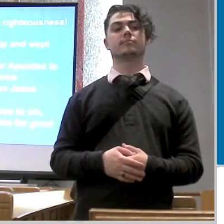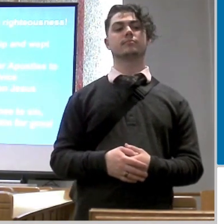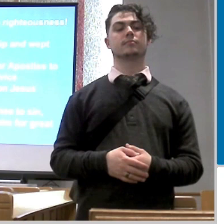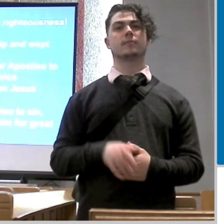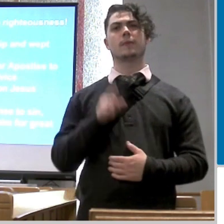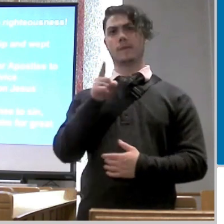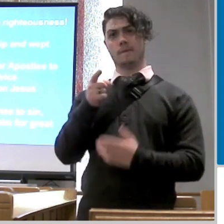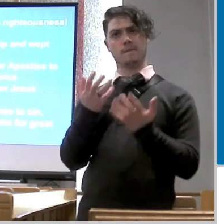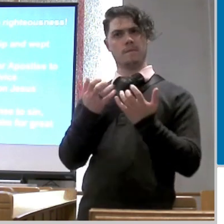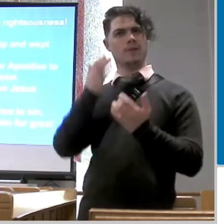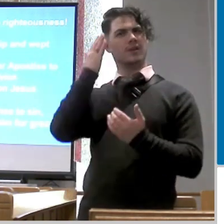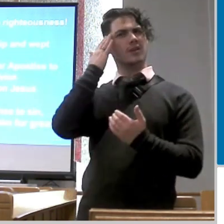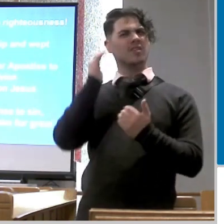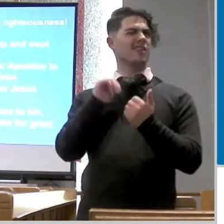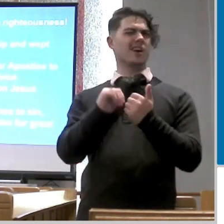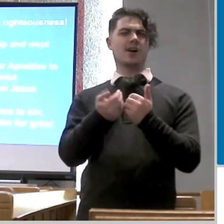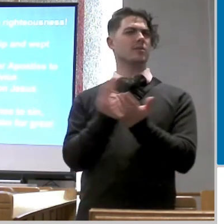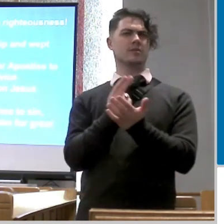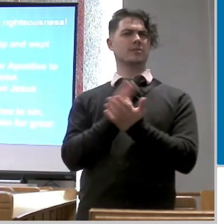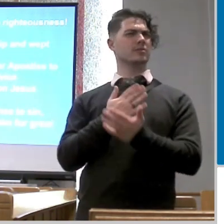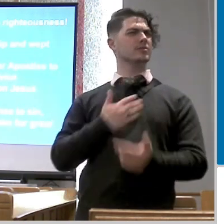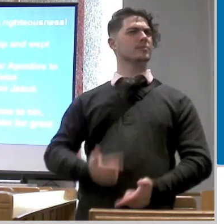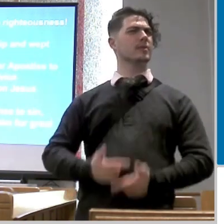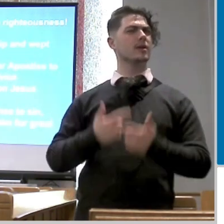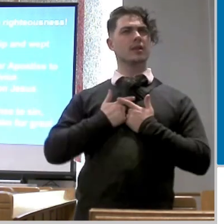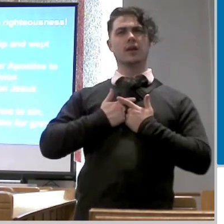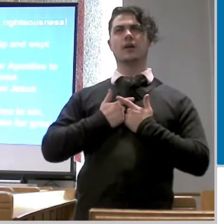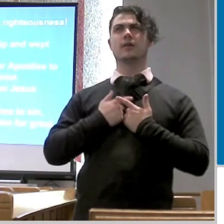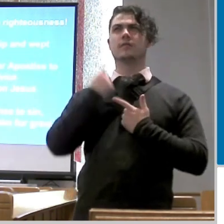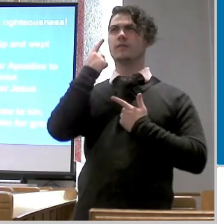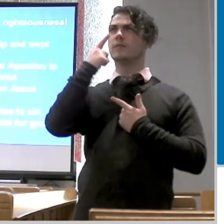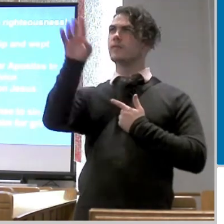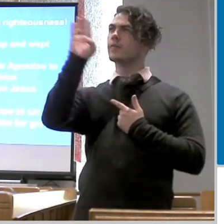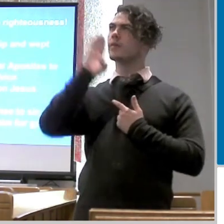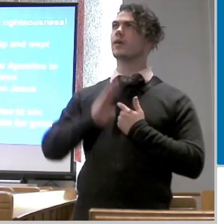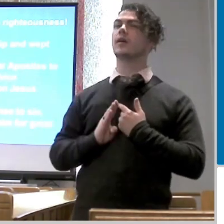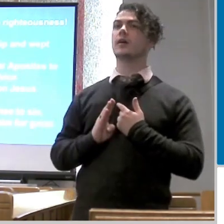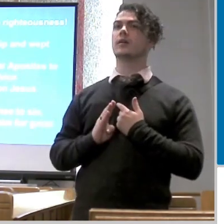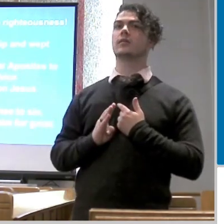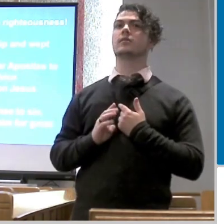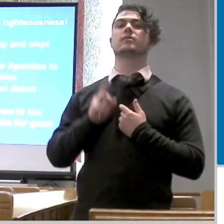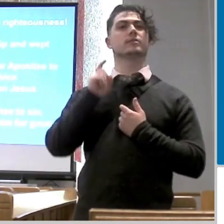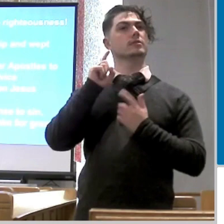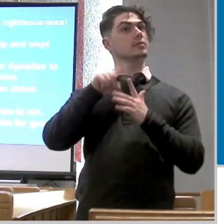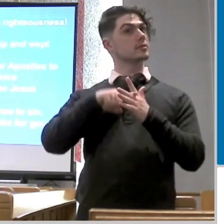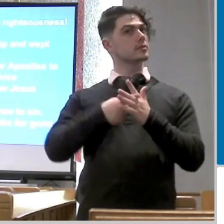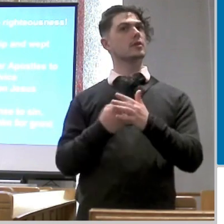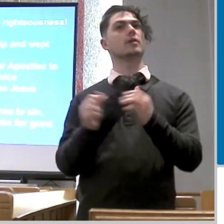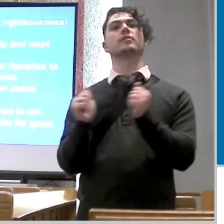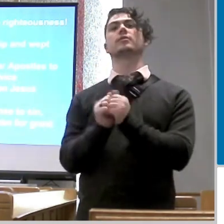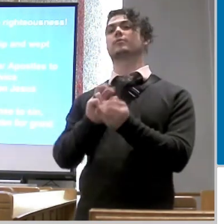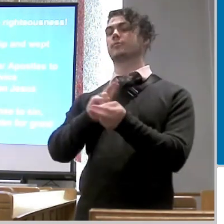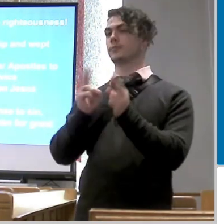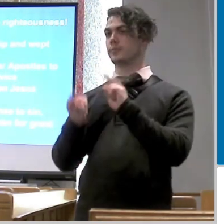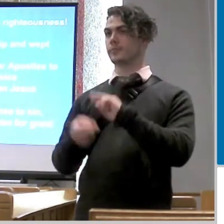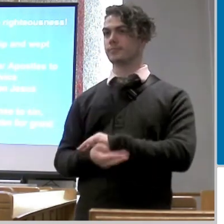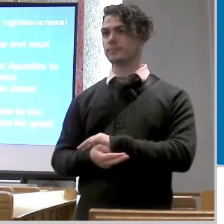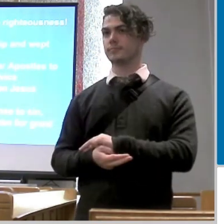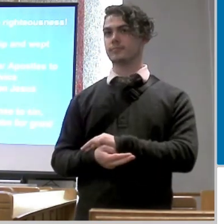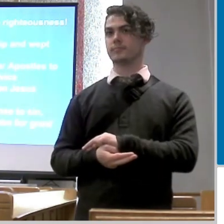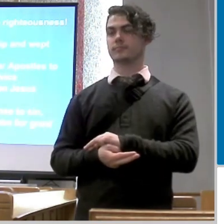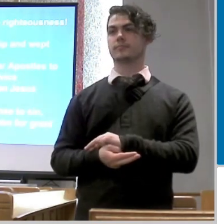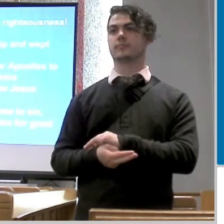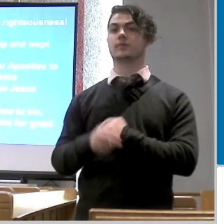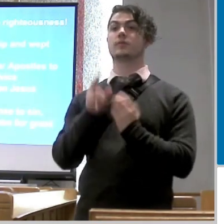life for good things it starts with repentance don't allow that guilt to move into shame